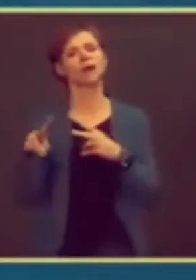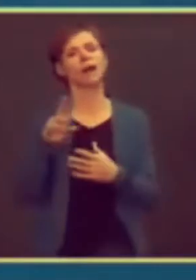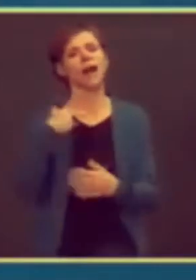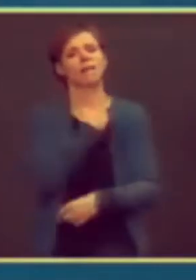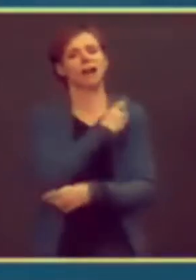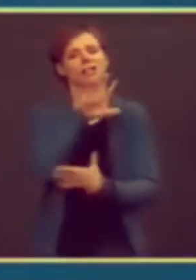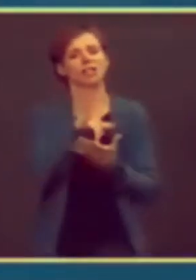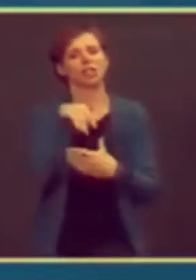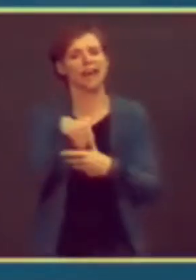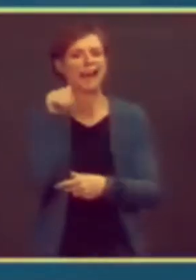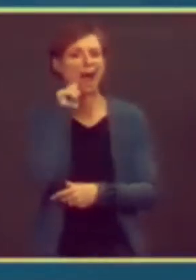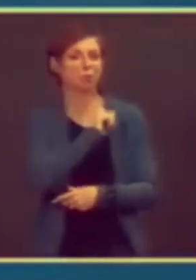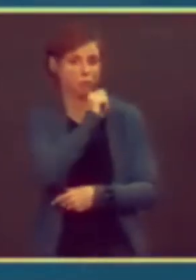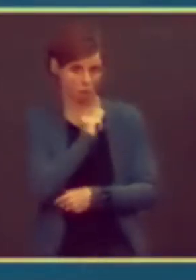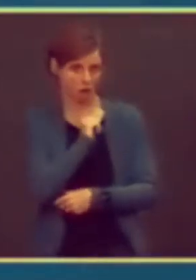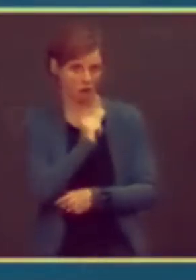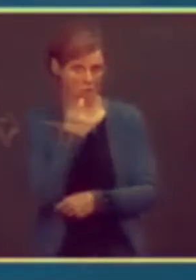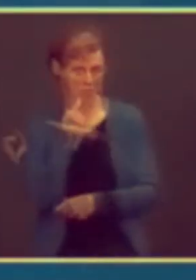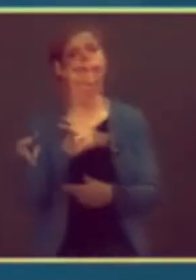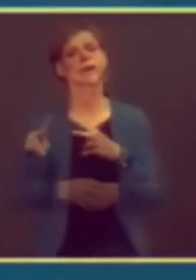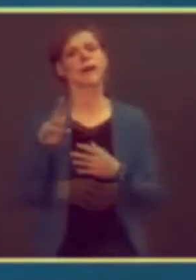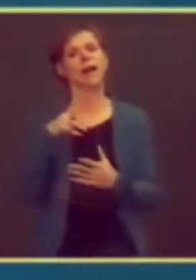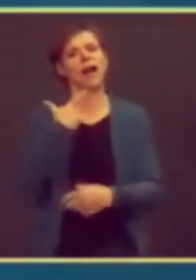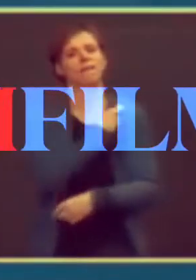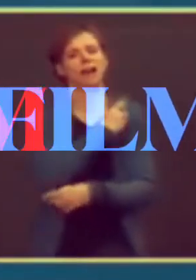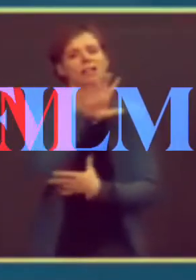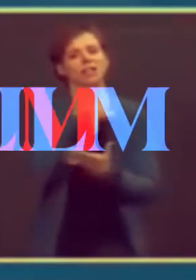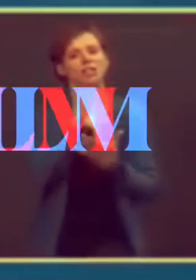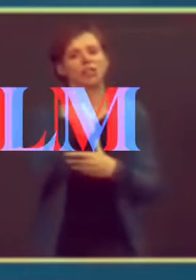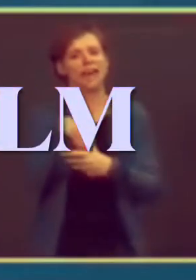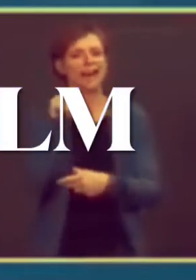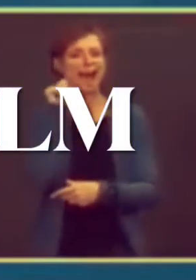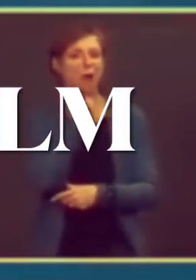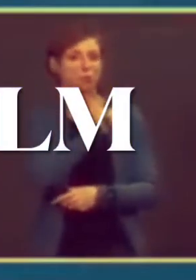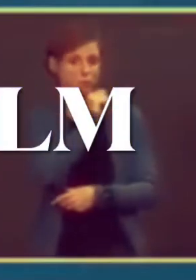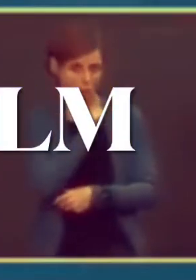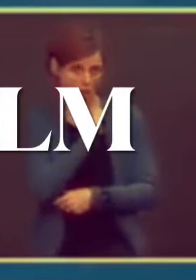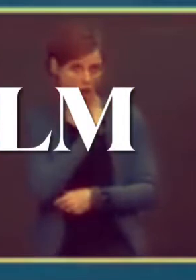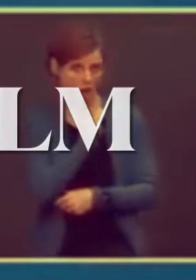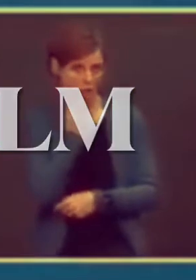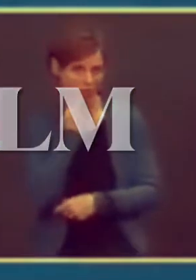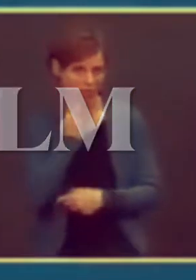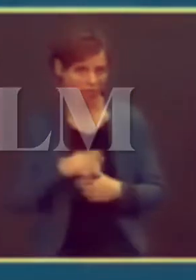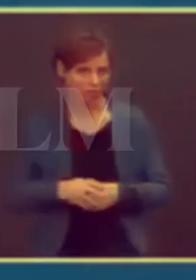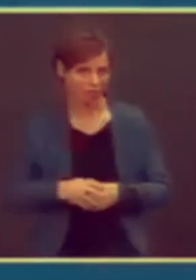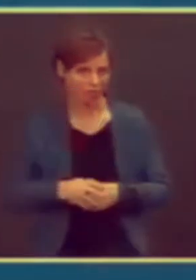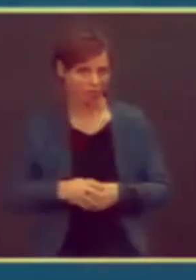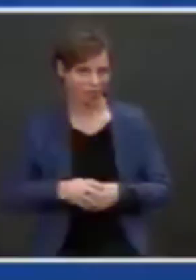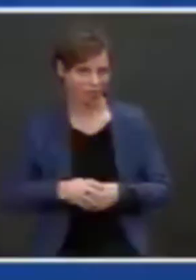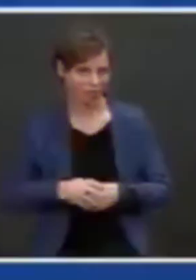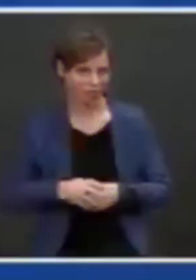One of the nurses on that on that tour, nurses on that on that tour.